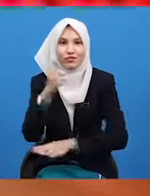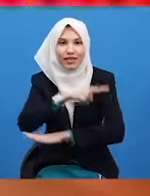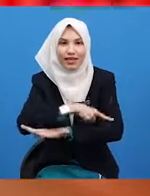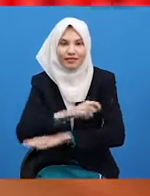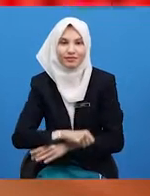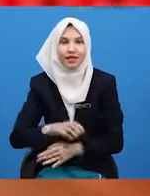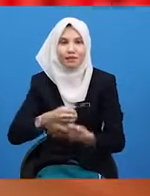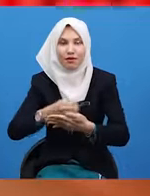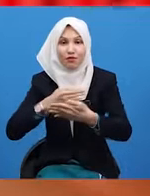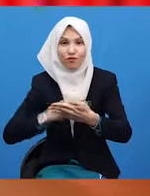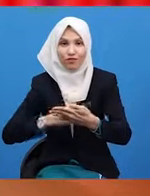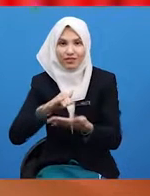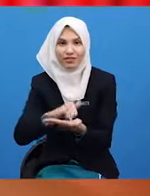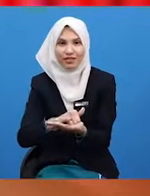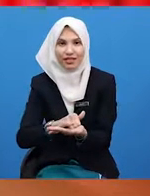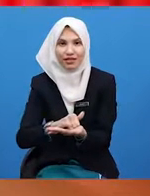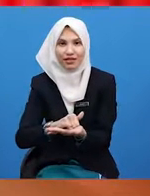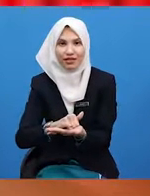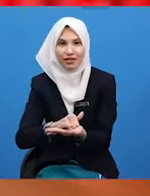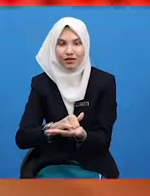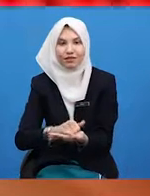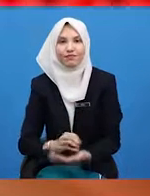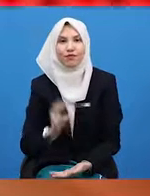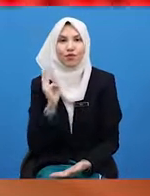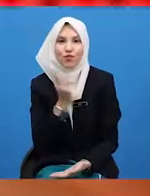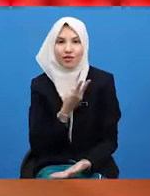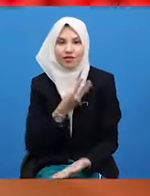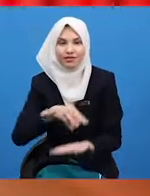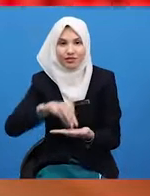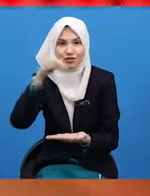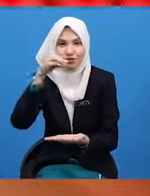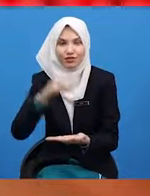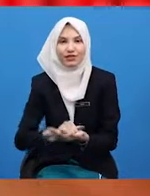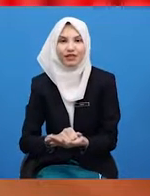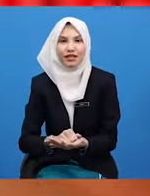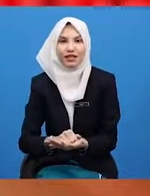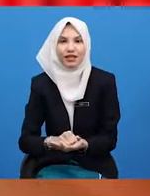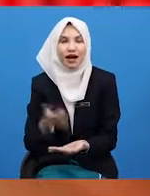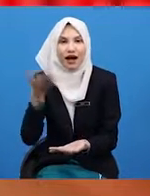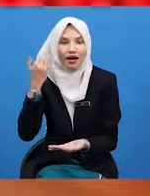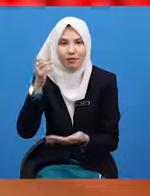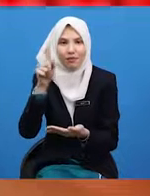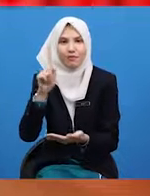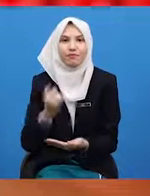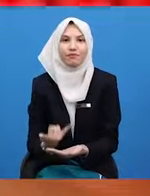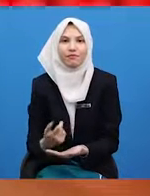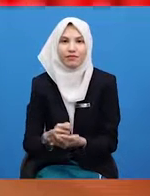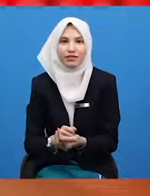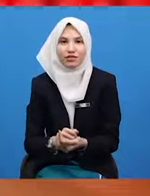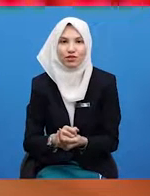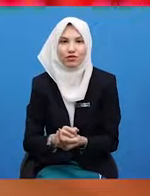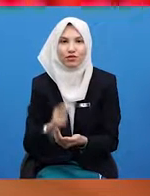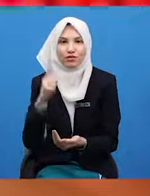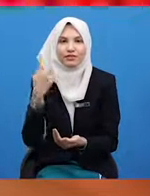Before this, we learn to use the word half past, quarter past and quarter two